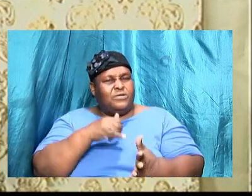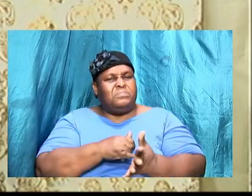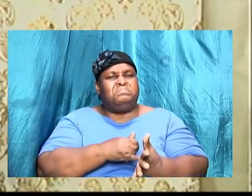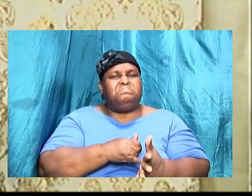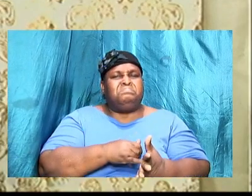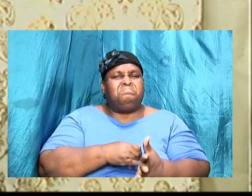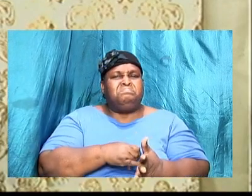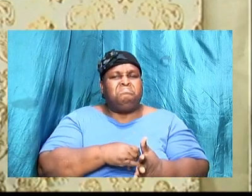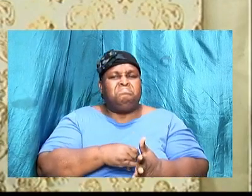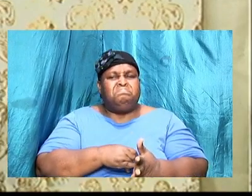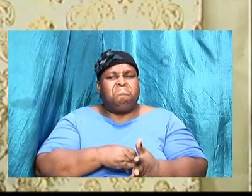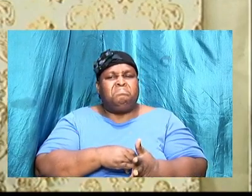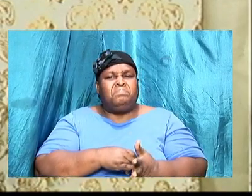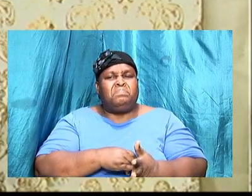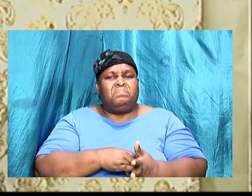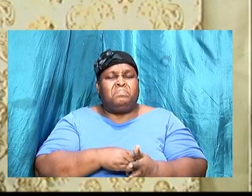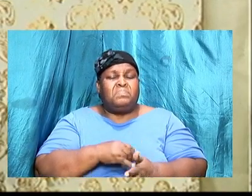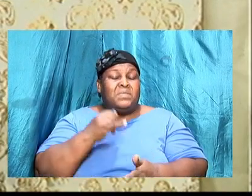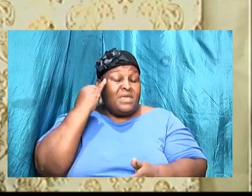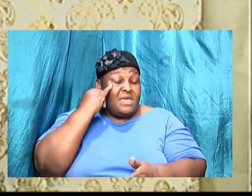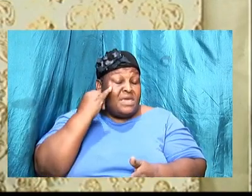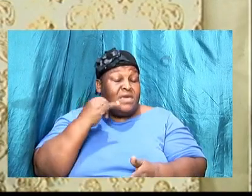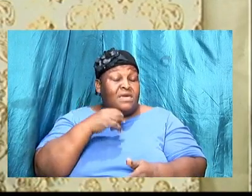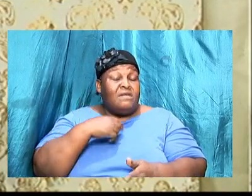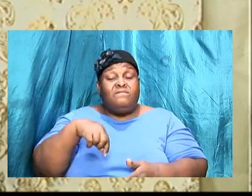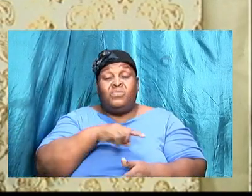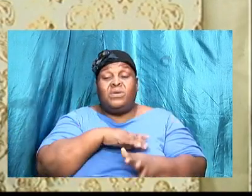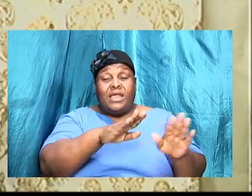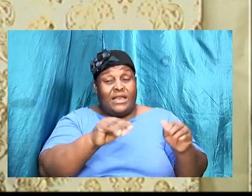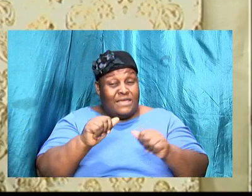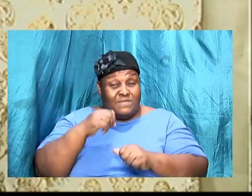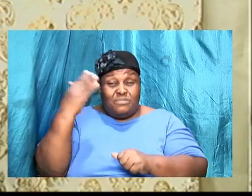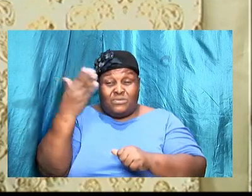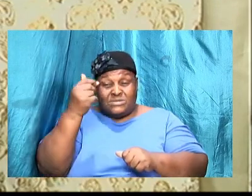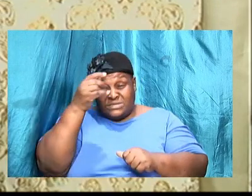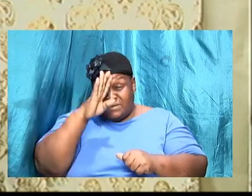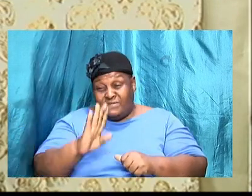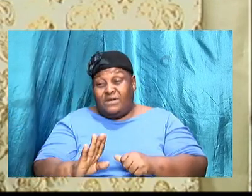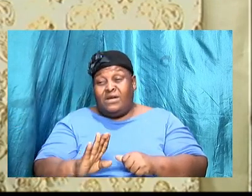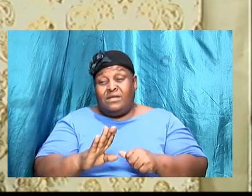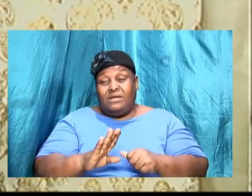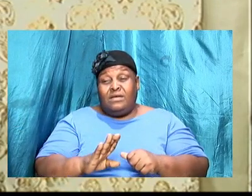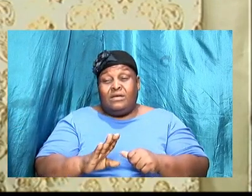And God is going to, if we step outside of his will, we sin.